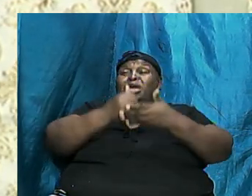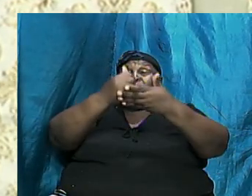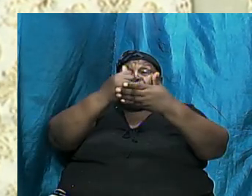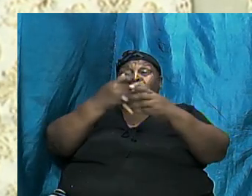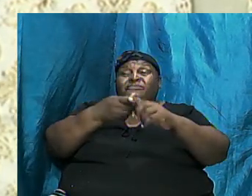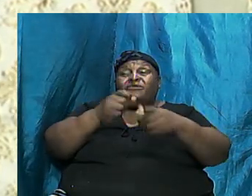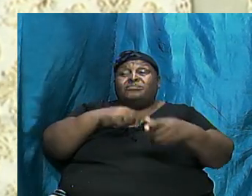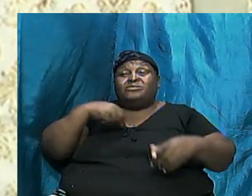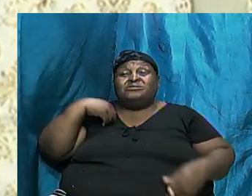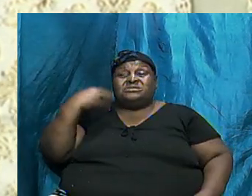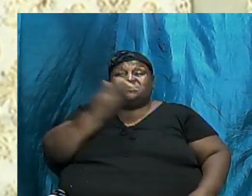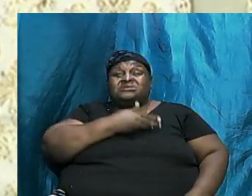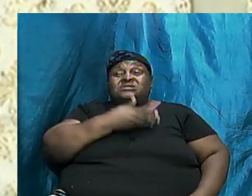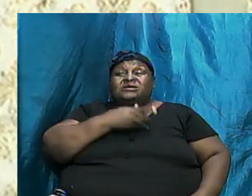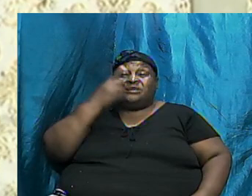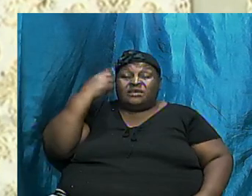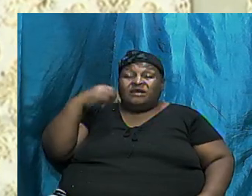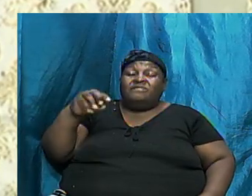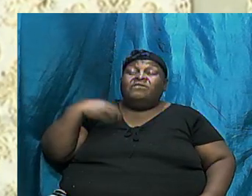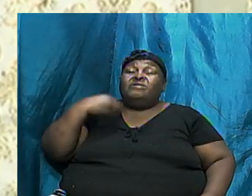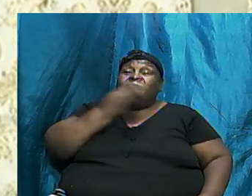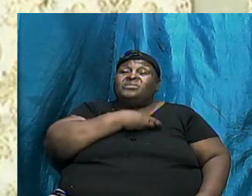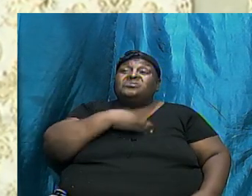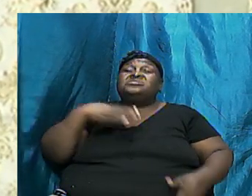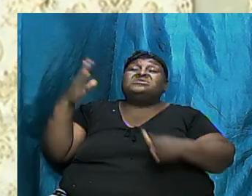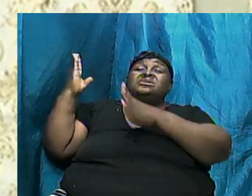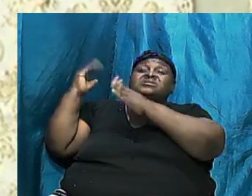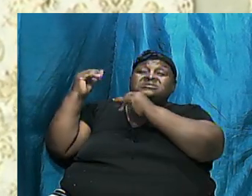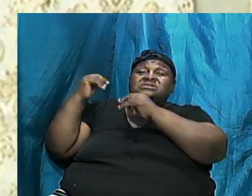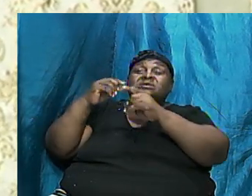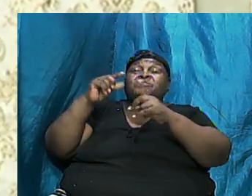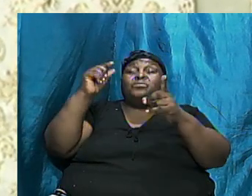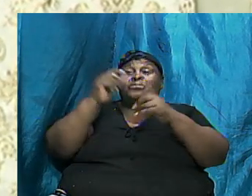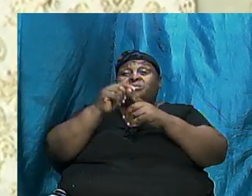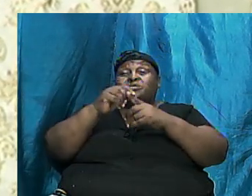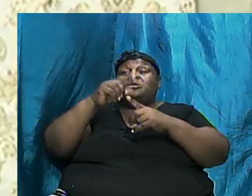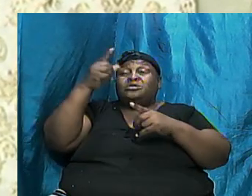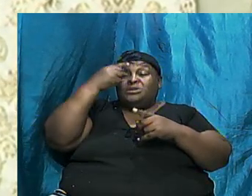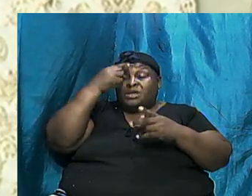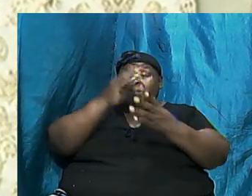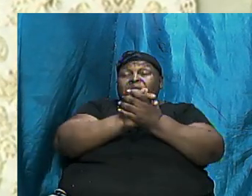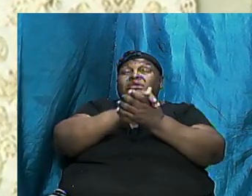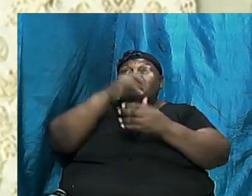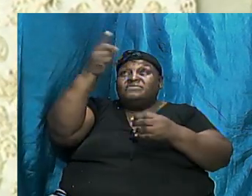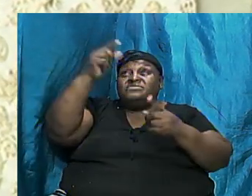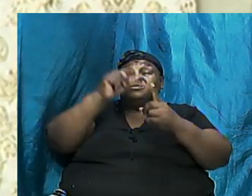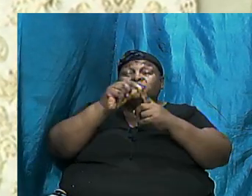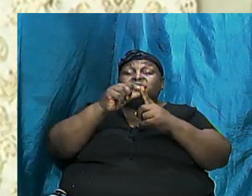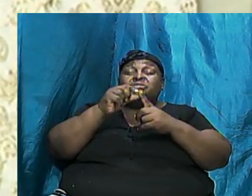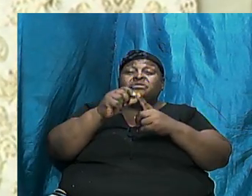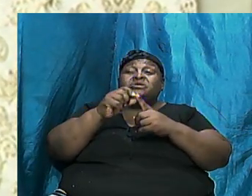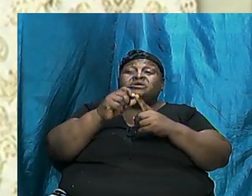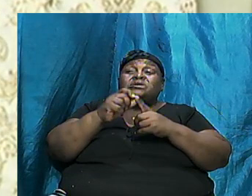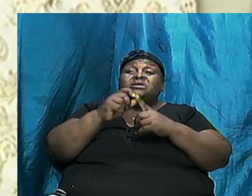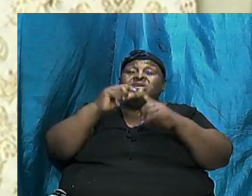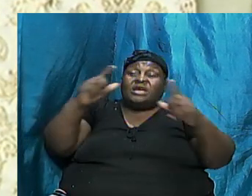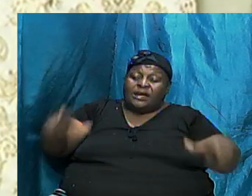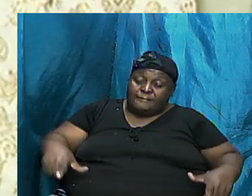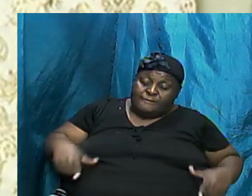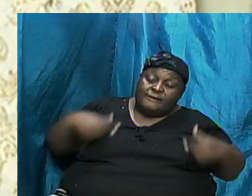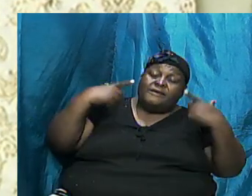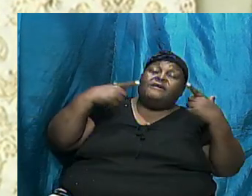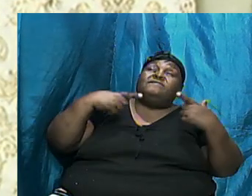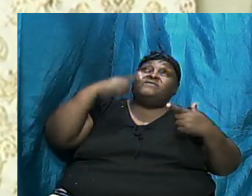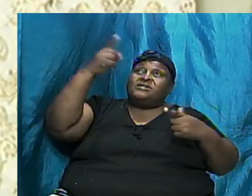Wants from us Is for us To accept His word To believe His word And to Live